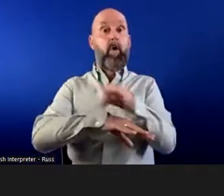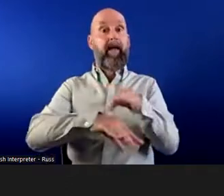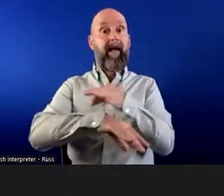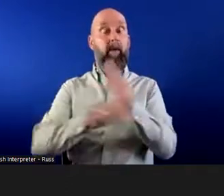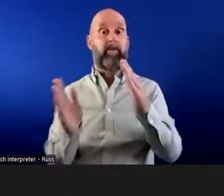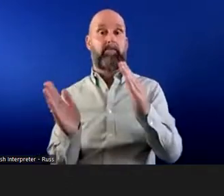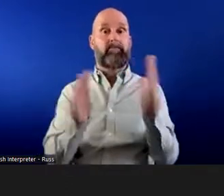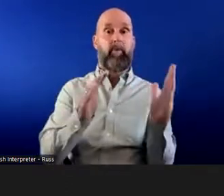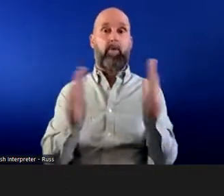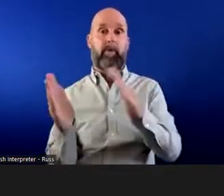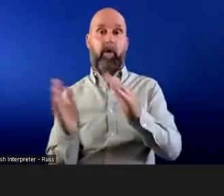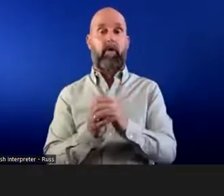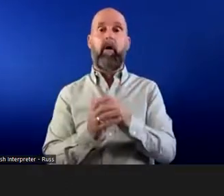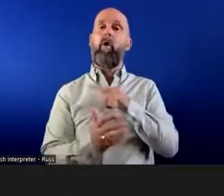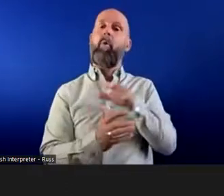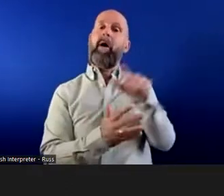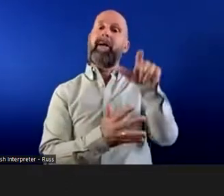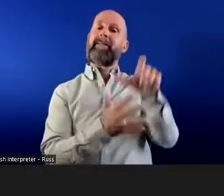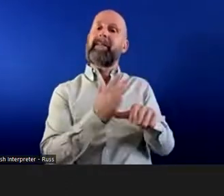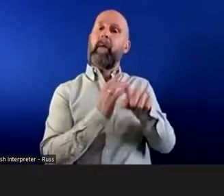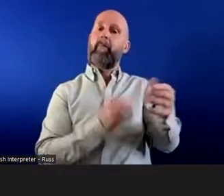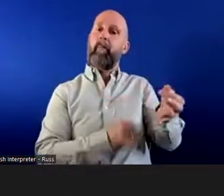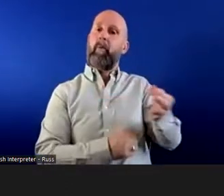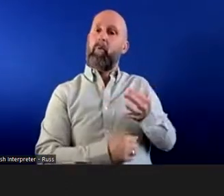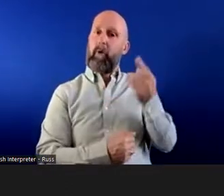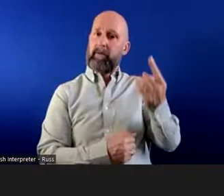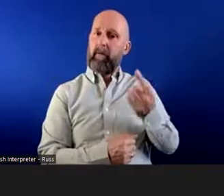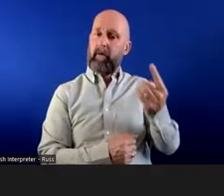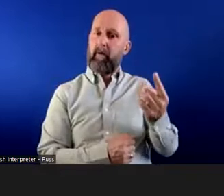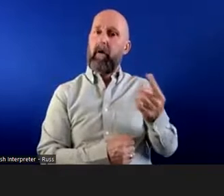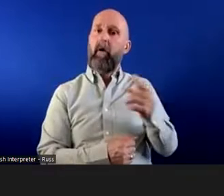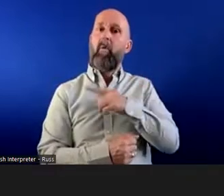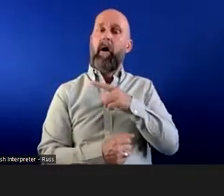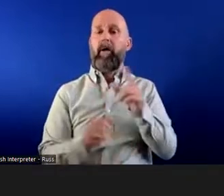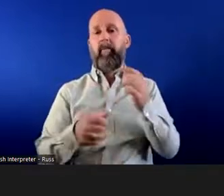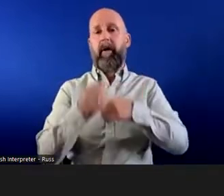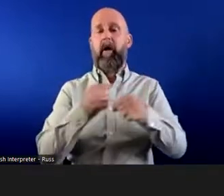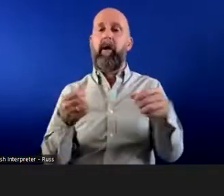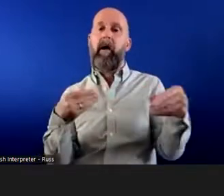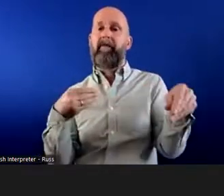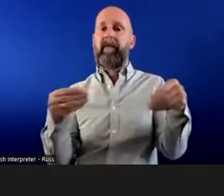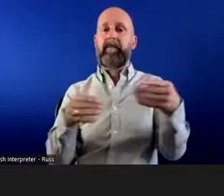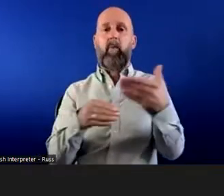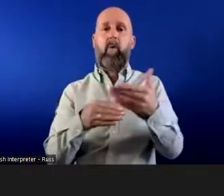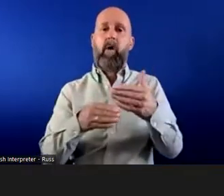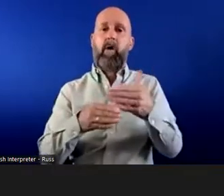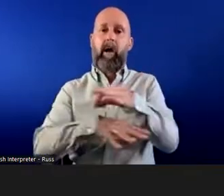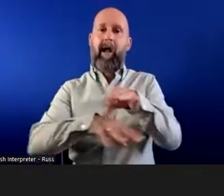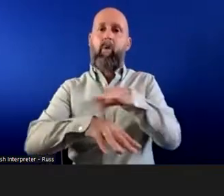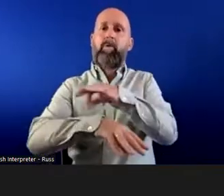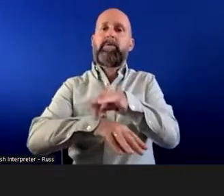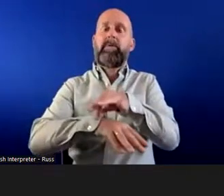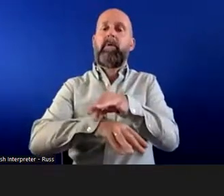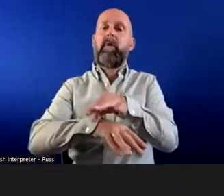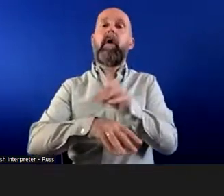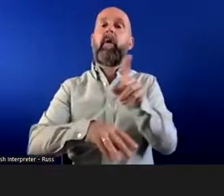Quite often, a disabled employee may request this as part of a flexible working application, but not necessarily so, but I